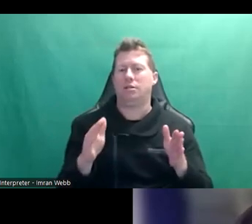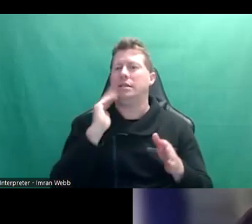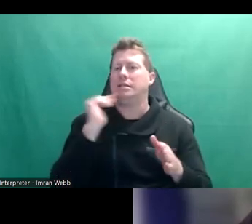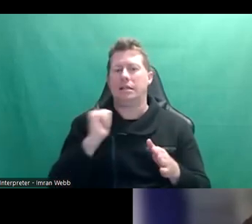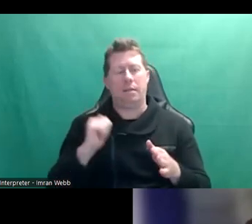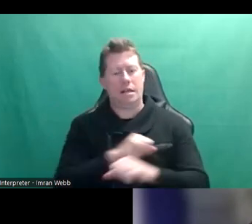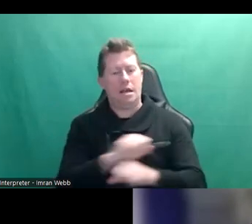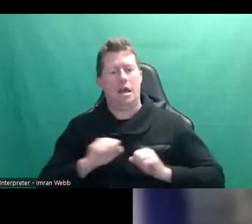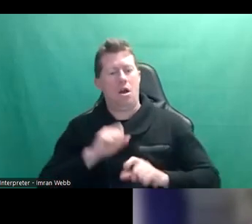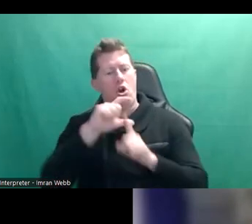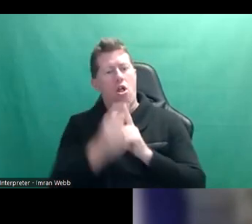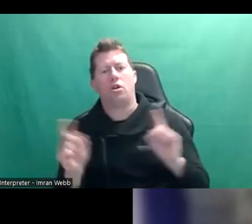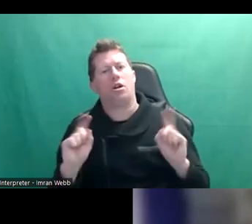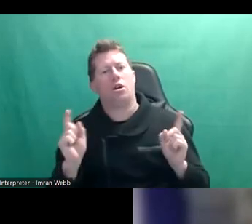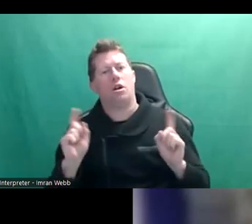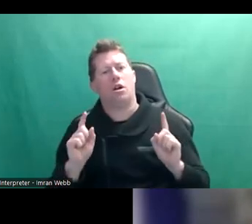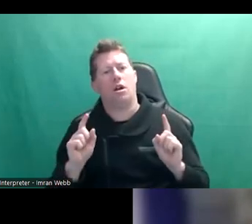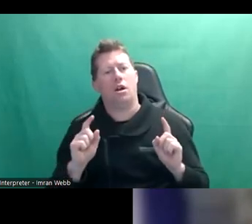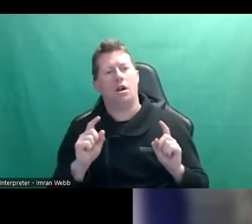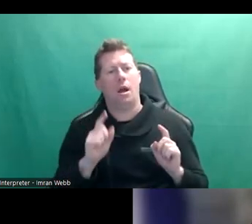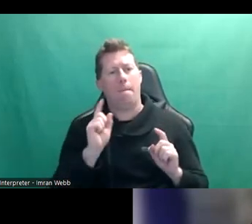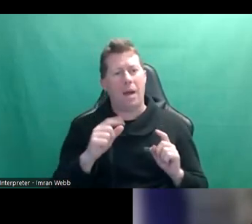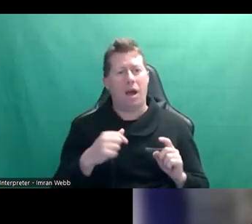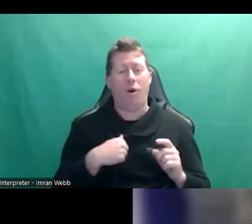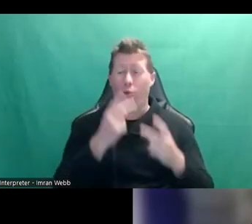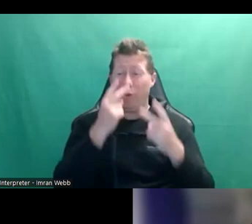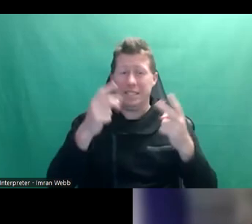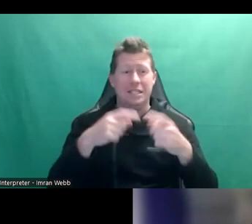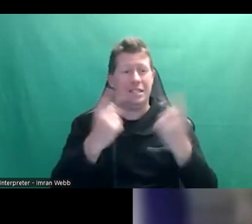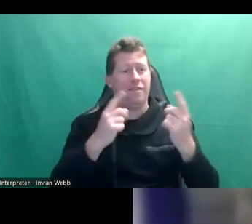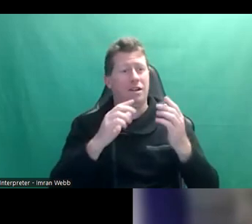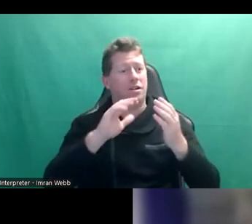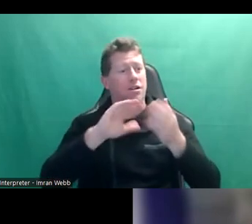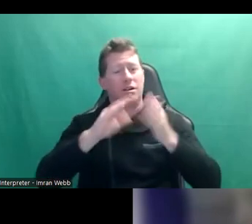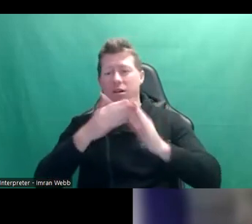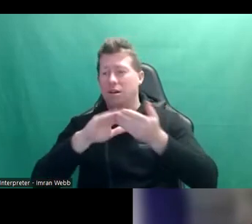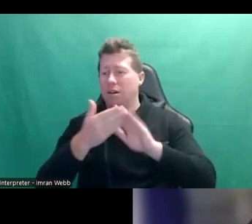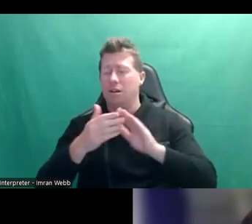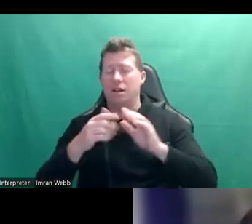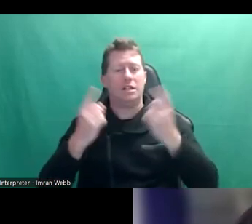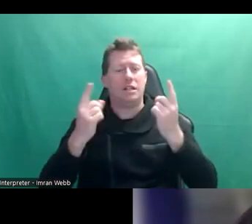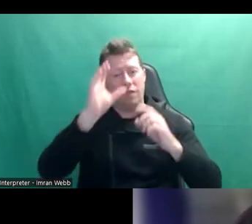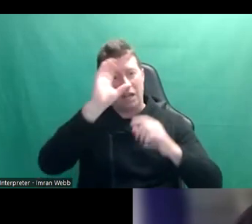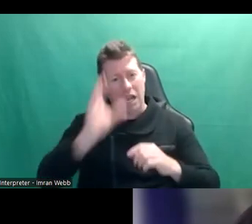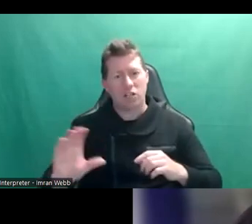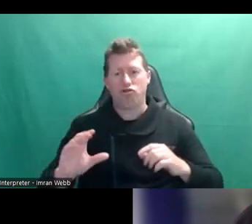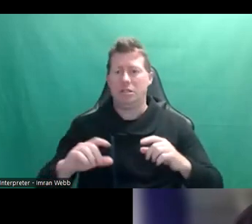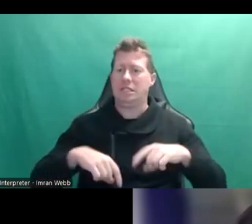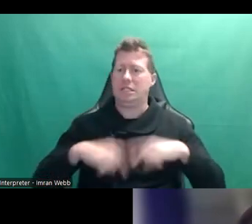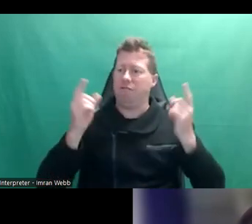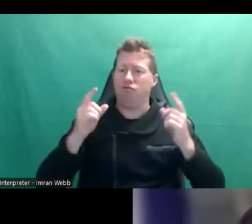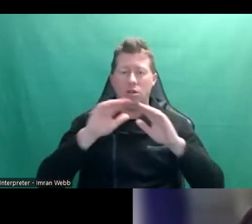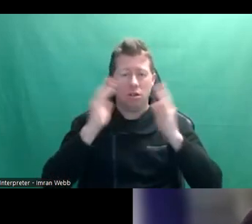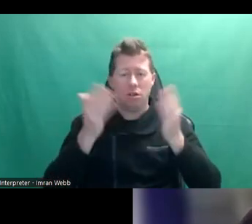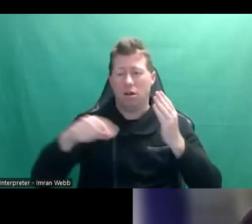Um, of course we'll, we'll see in different, um, countries, different societies where those beliefs are very different. So we